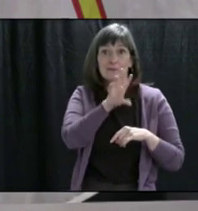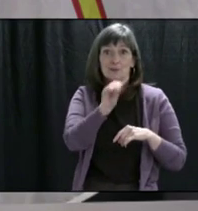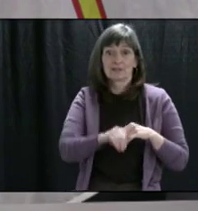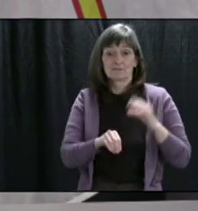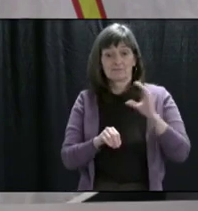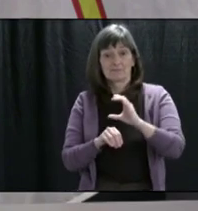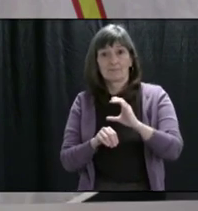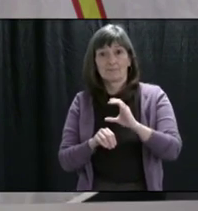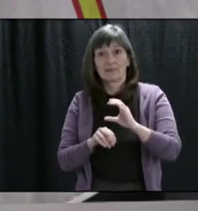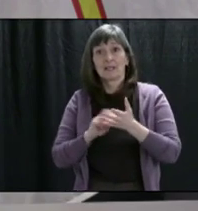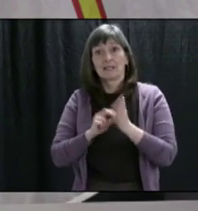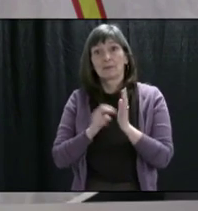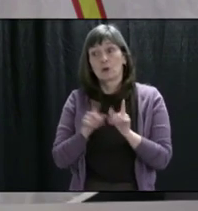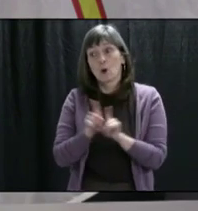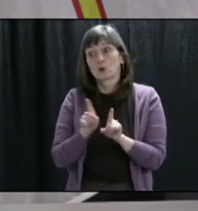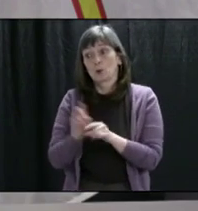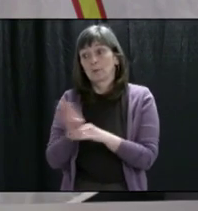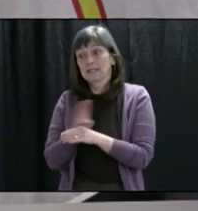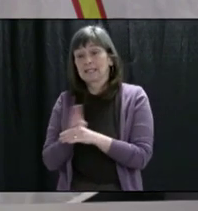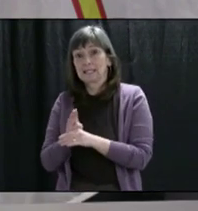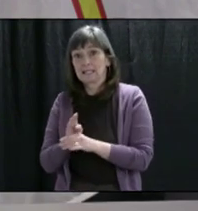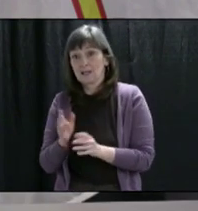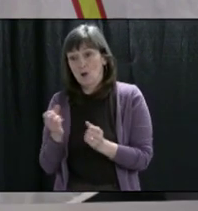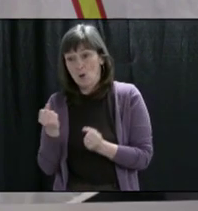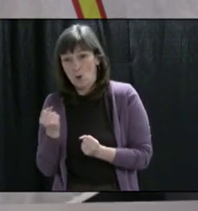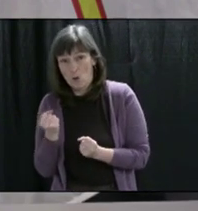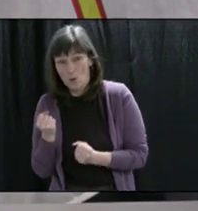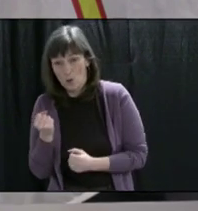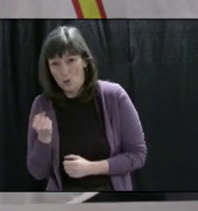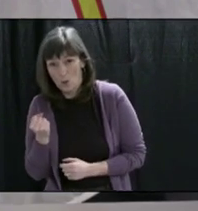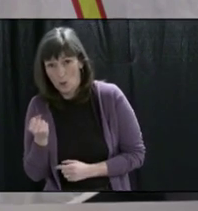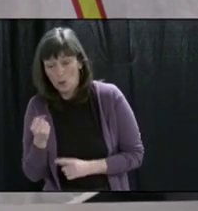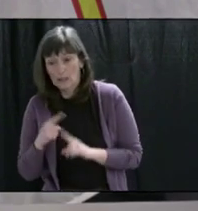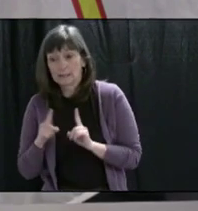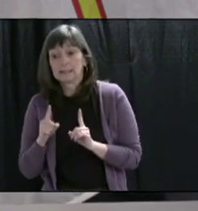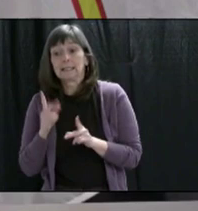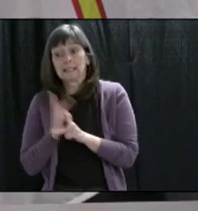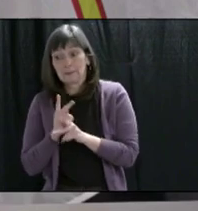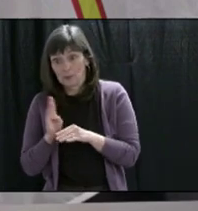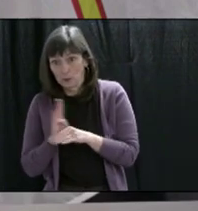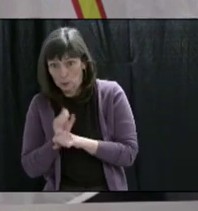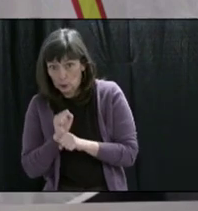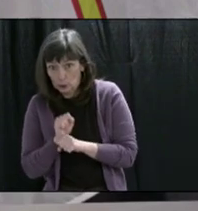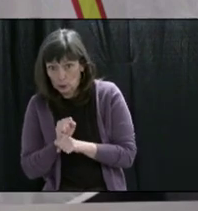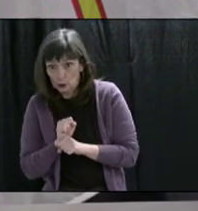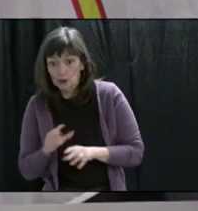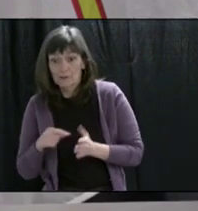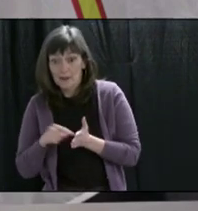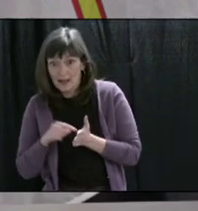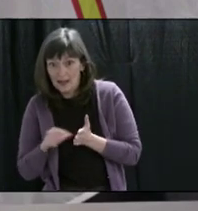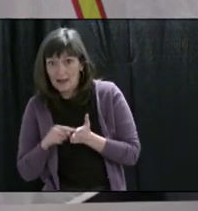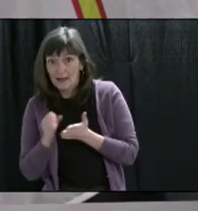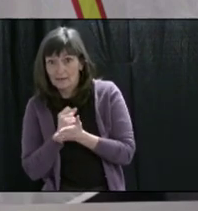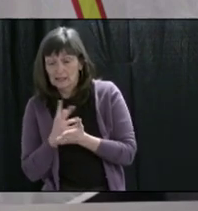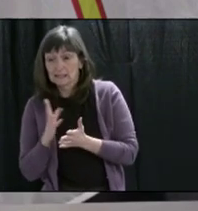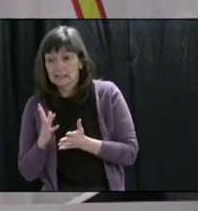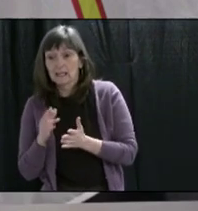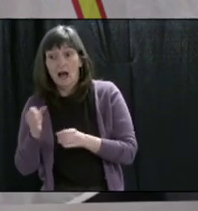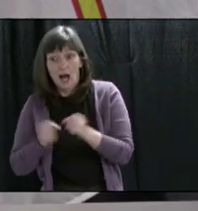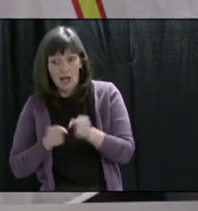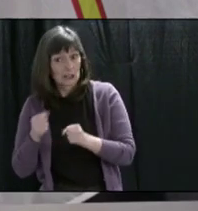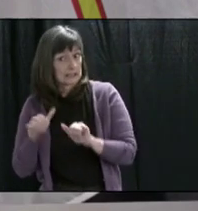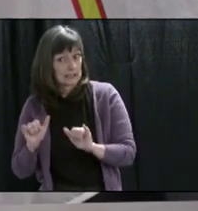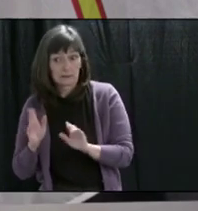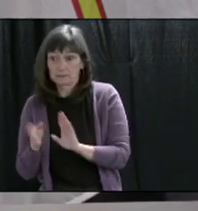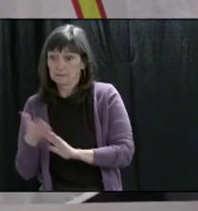to respond. So many employers will stay attached through the 75 percent wage subsidy that